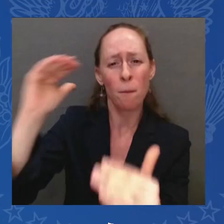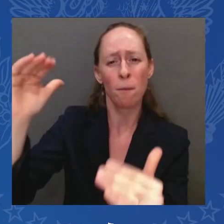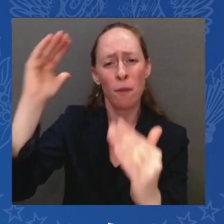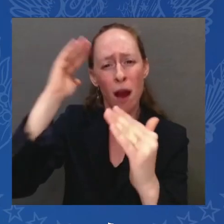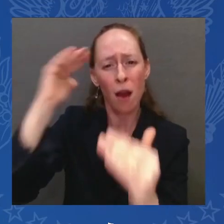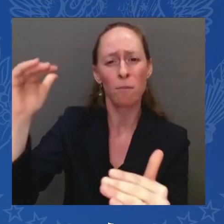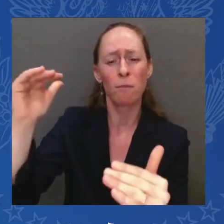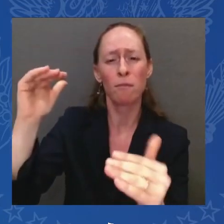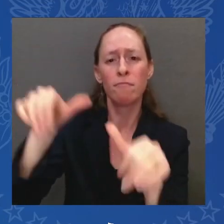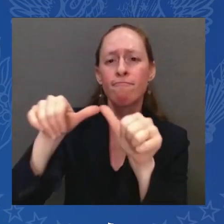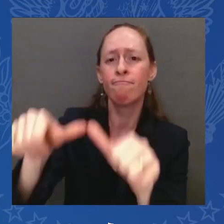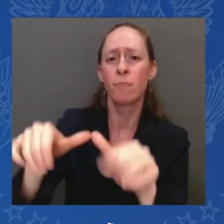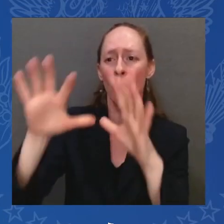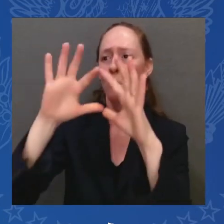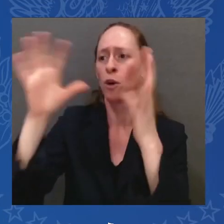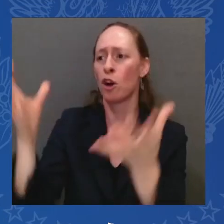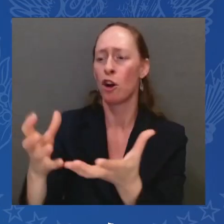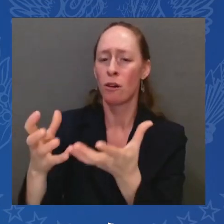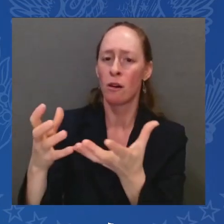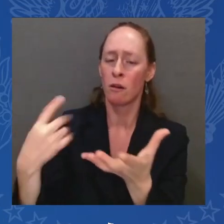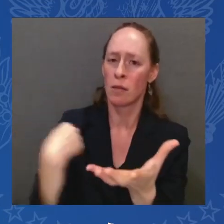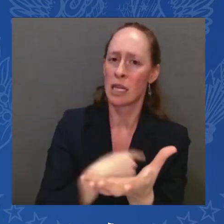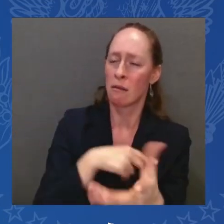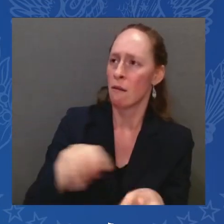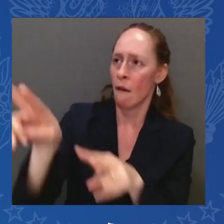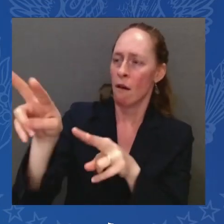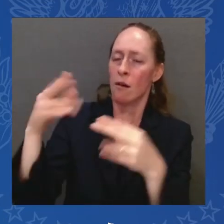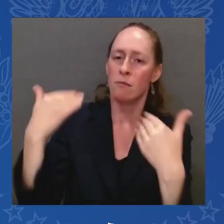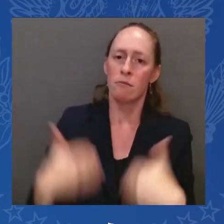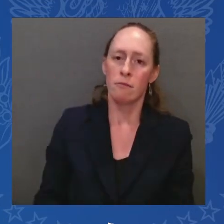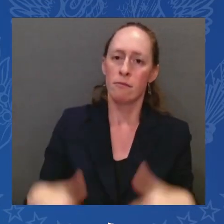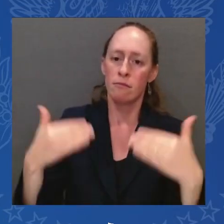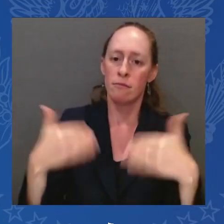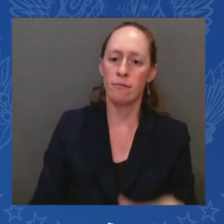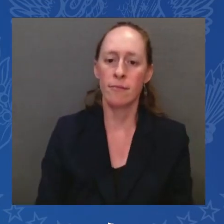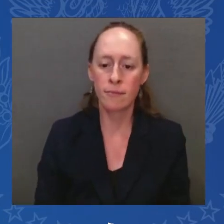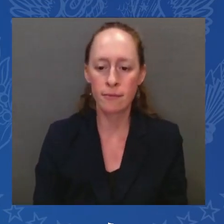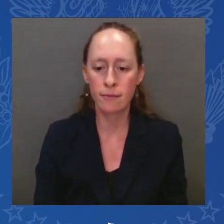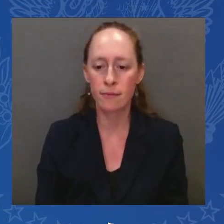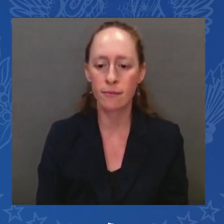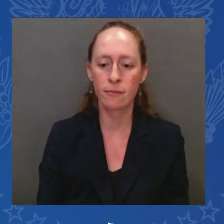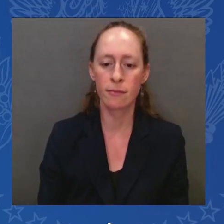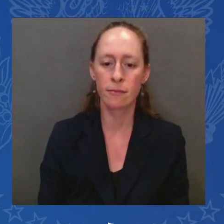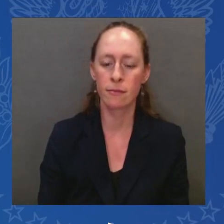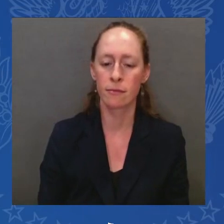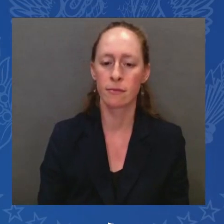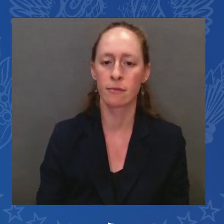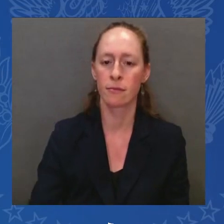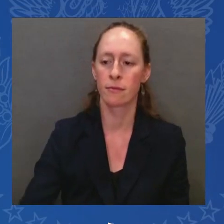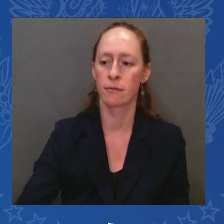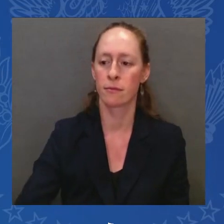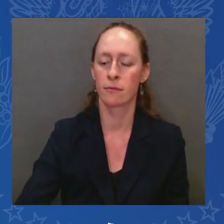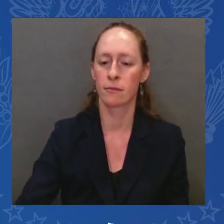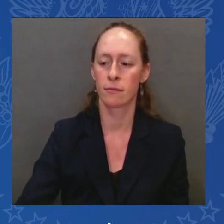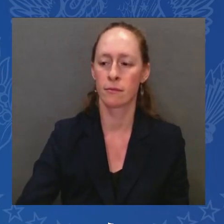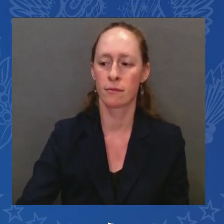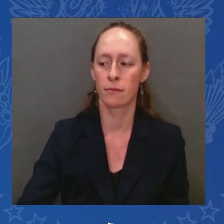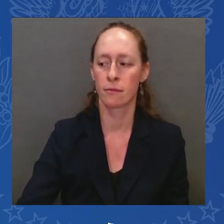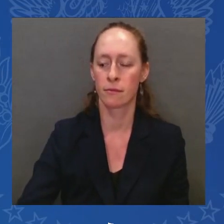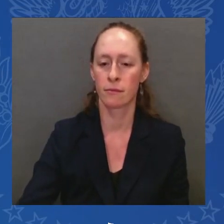I was asked in one of my very frank conversations with Bibi